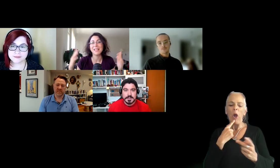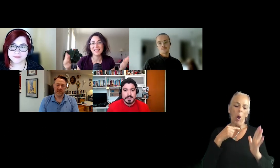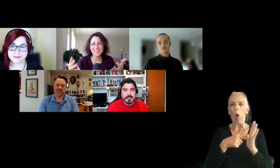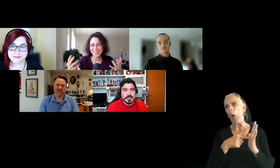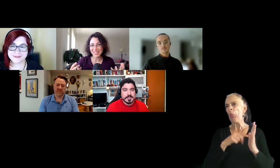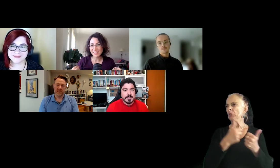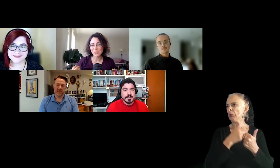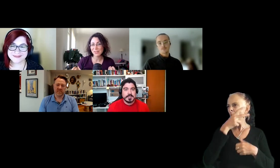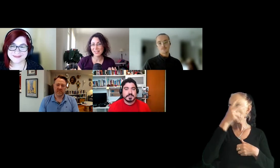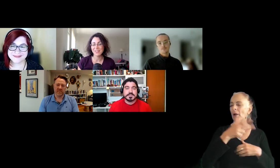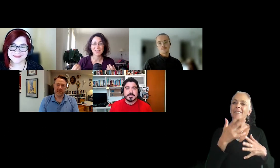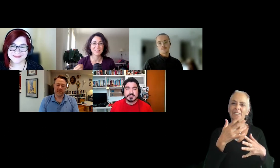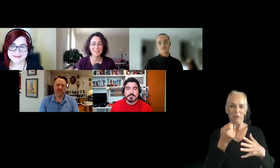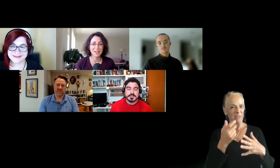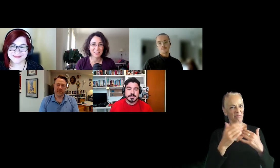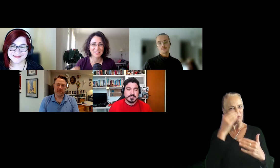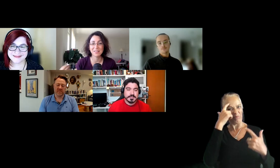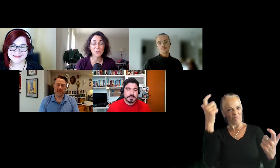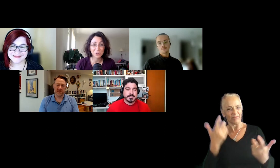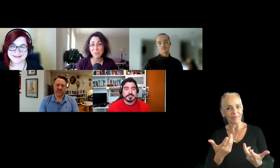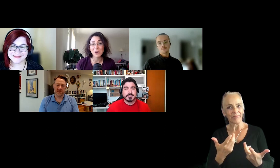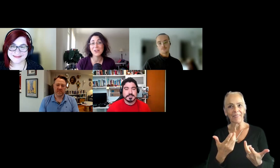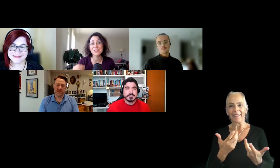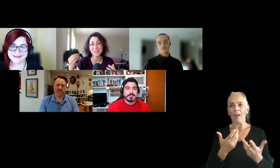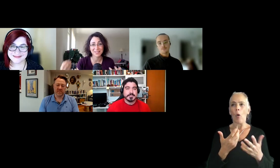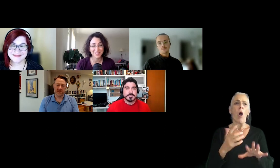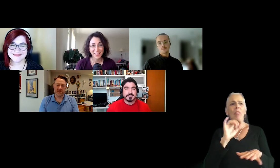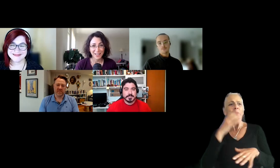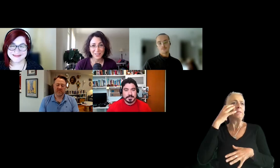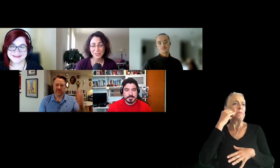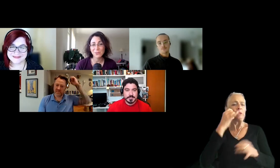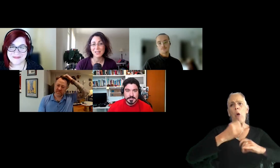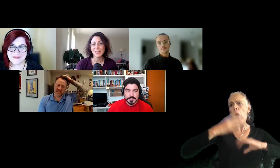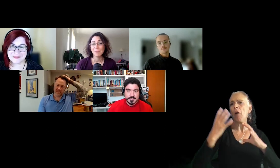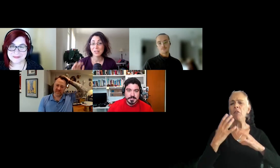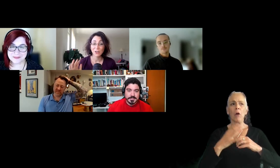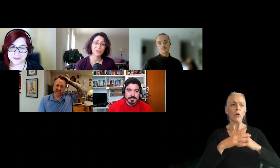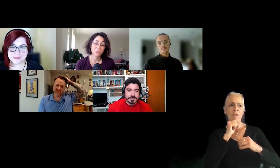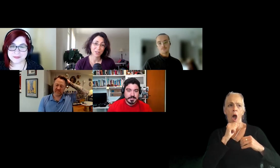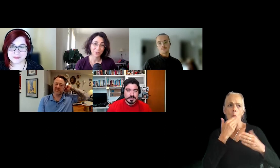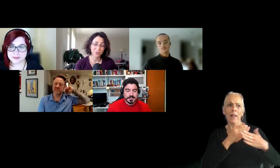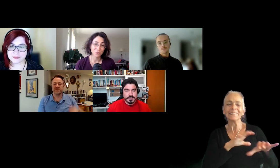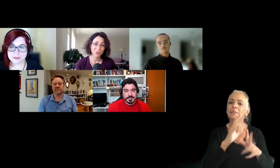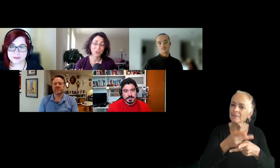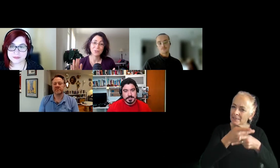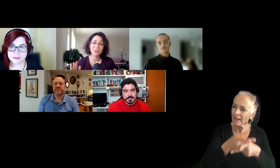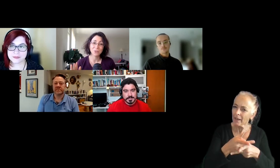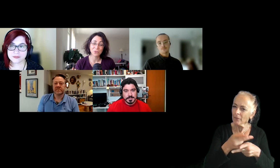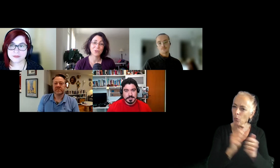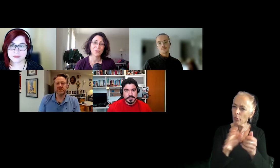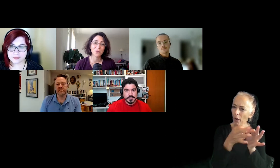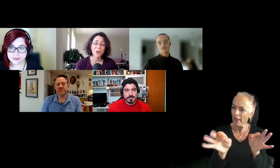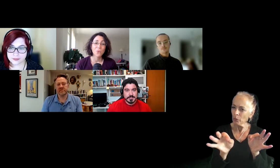But they sometimes it's using, you know, this is not is this a terrible experience. This is not done well. Be careful with that sort of terms because you